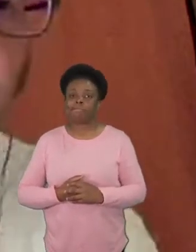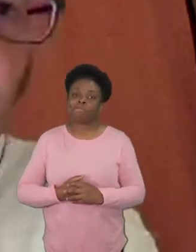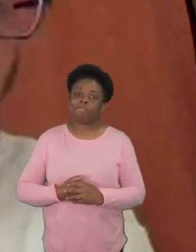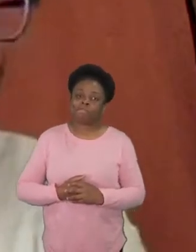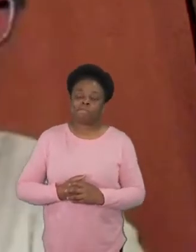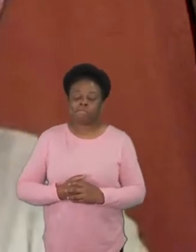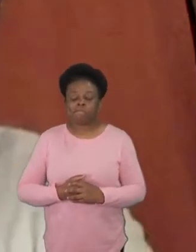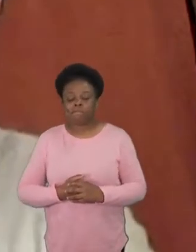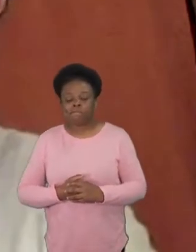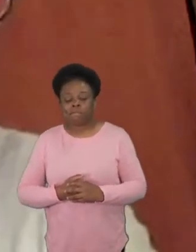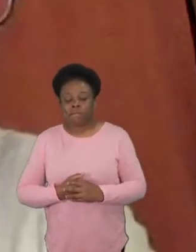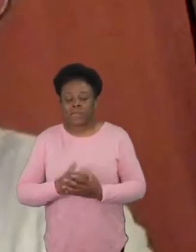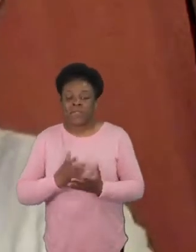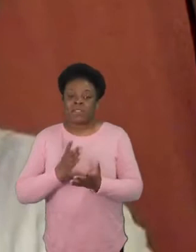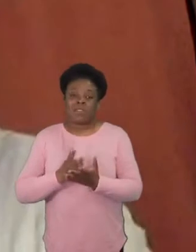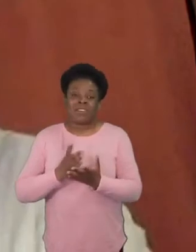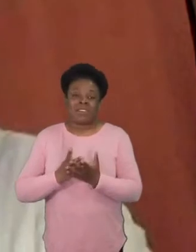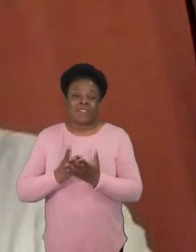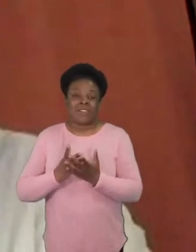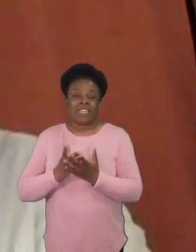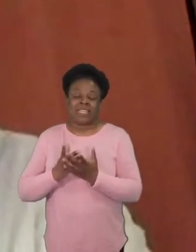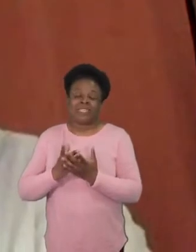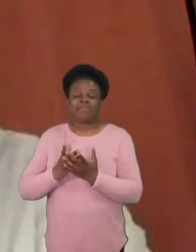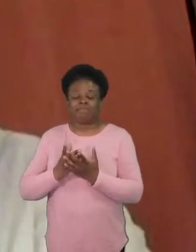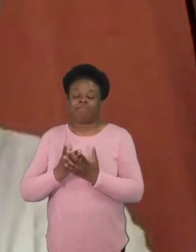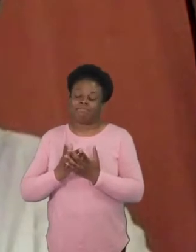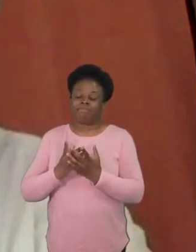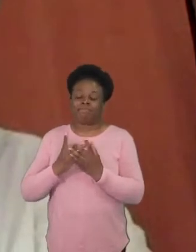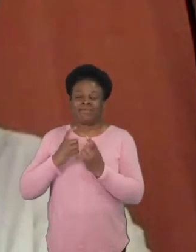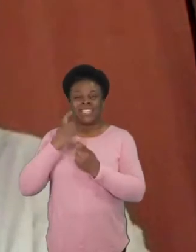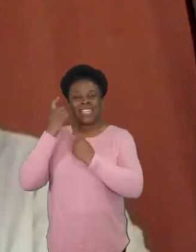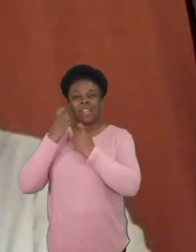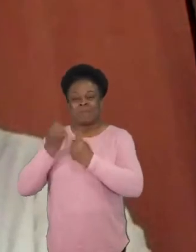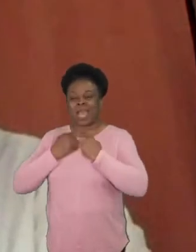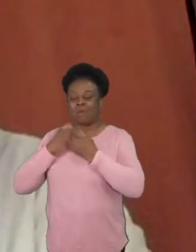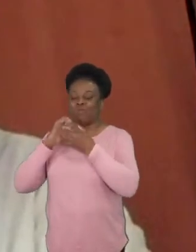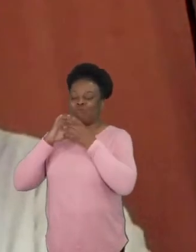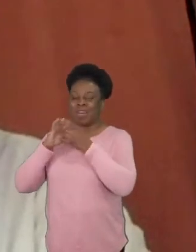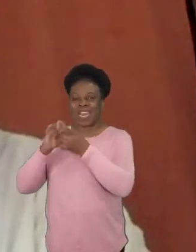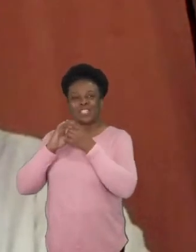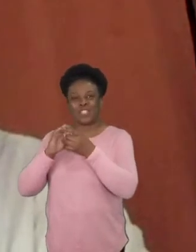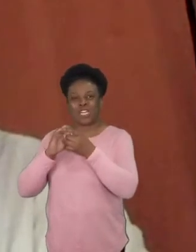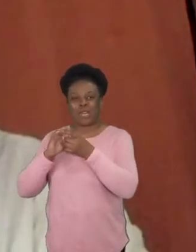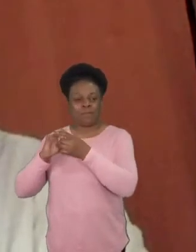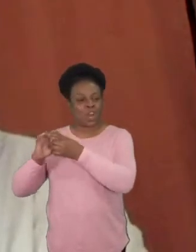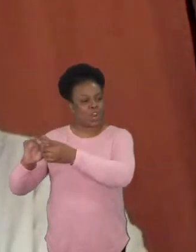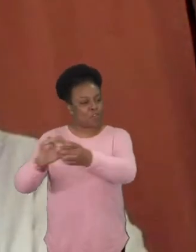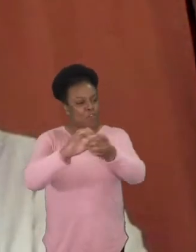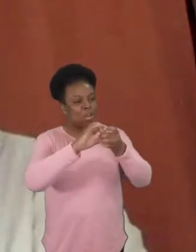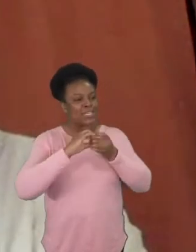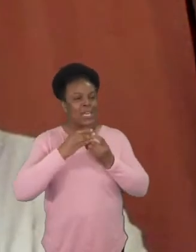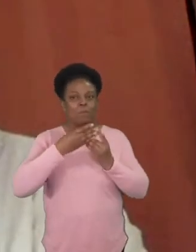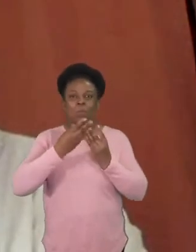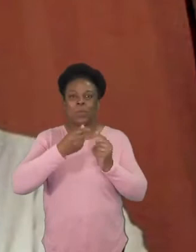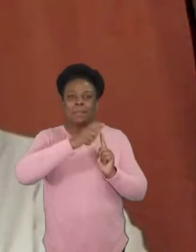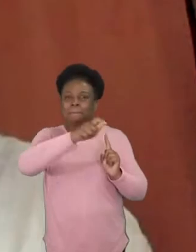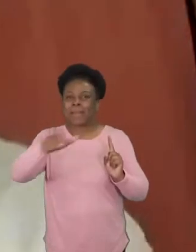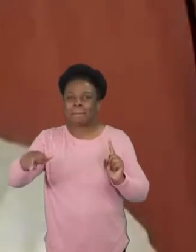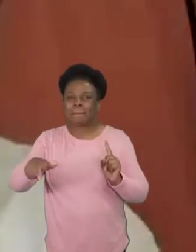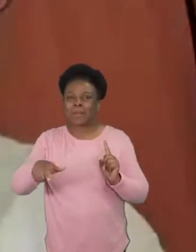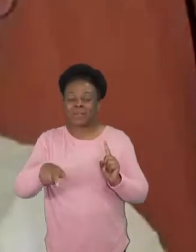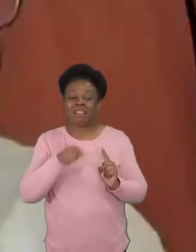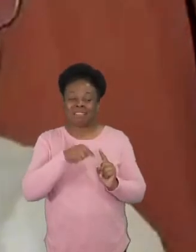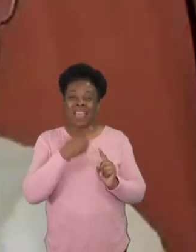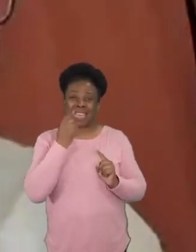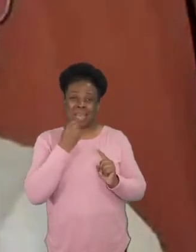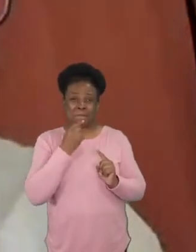it is a relationship problem more than a compassion problem um uh that that we have to